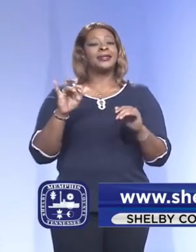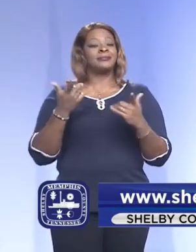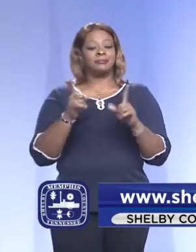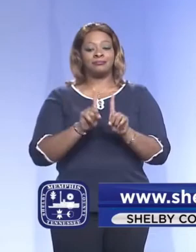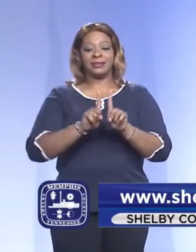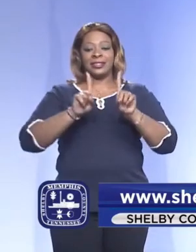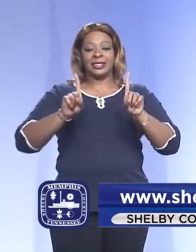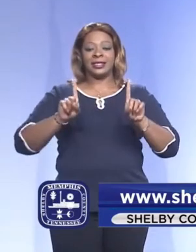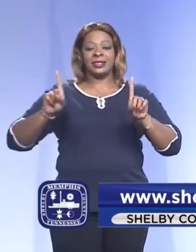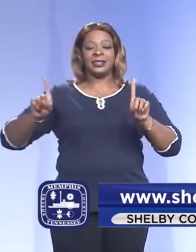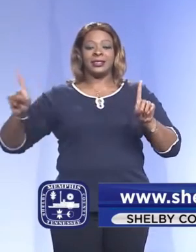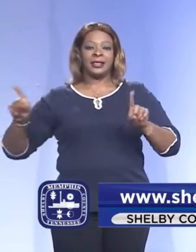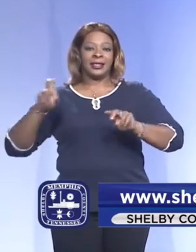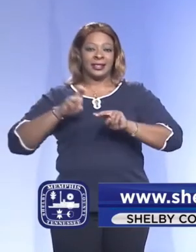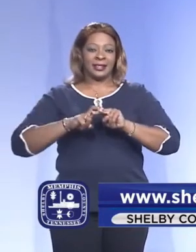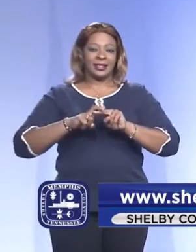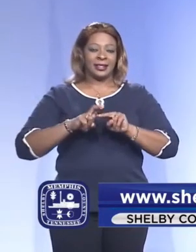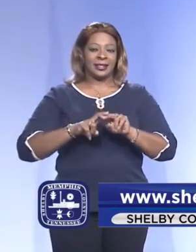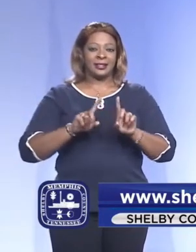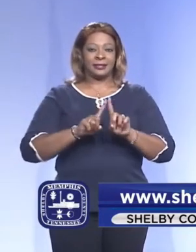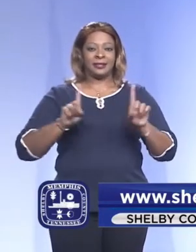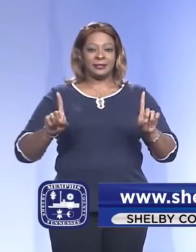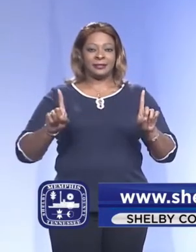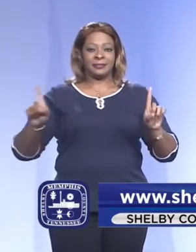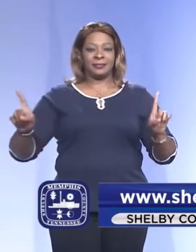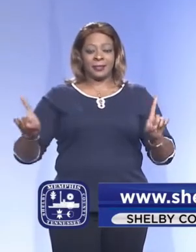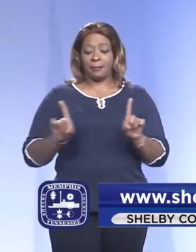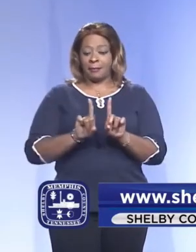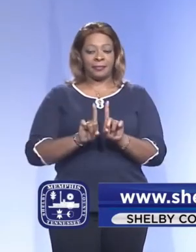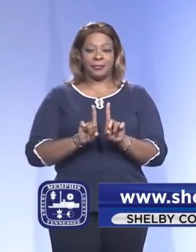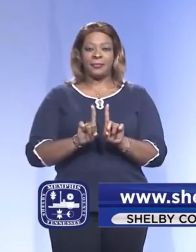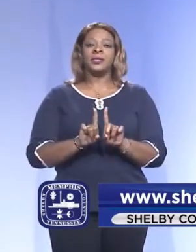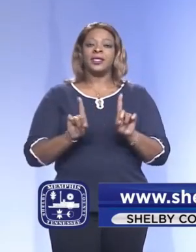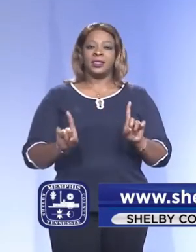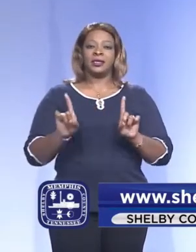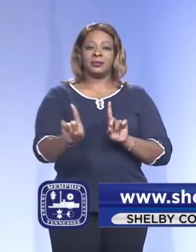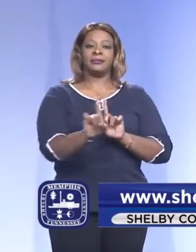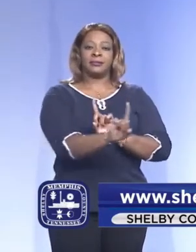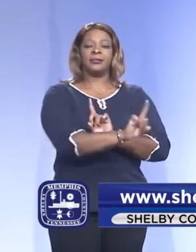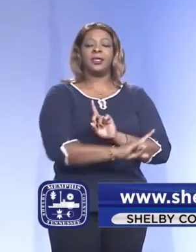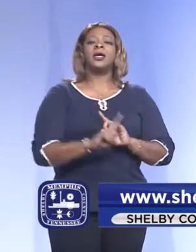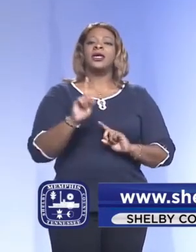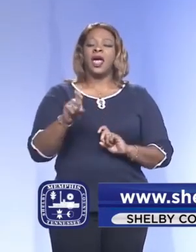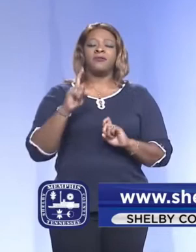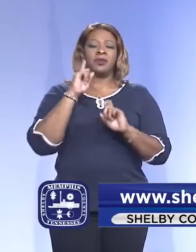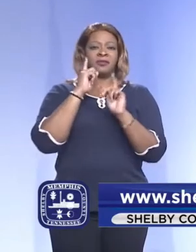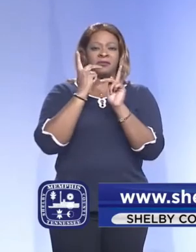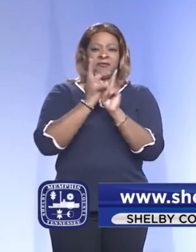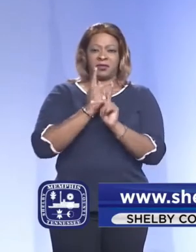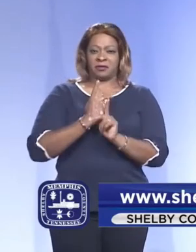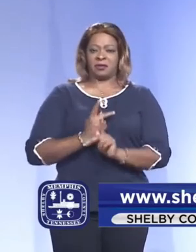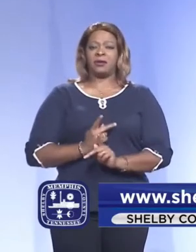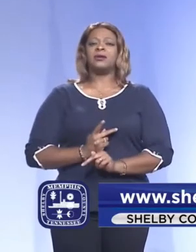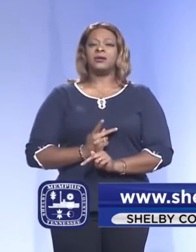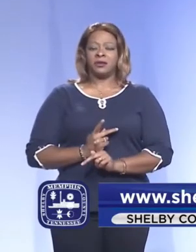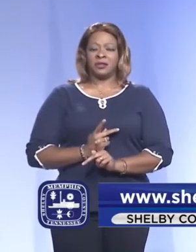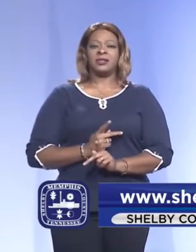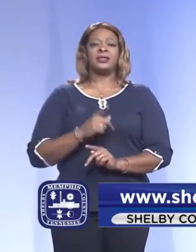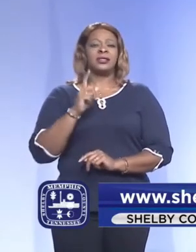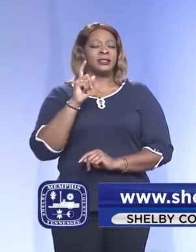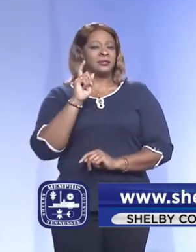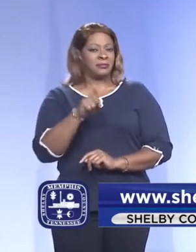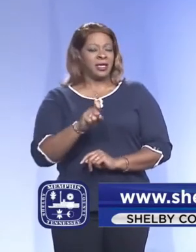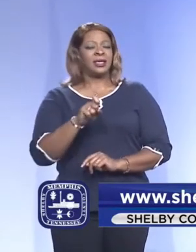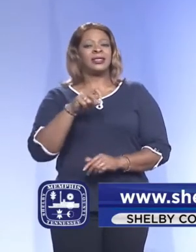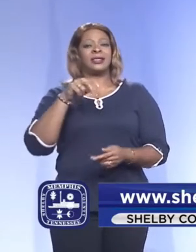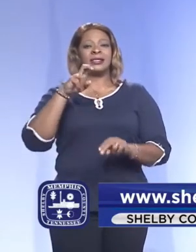which they have to sit. So they have to be at least 12